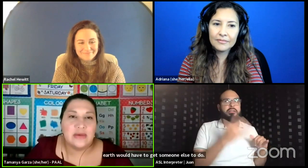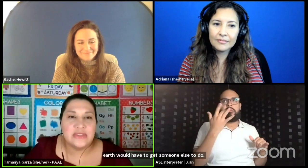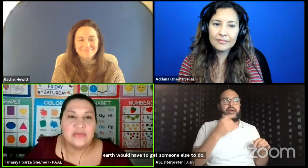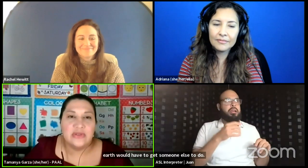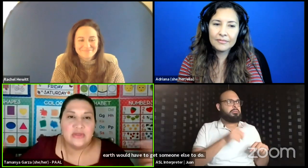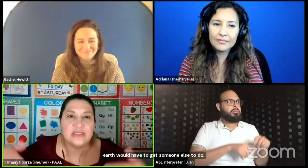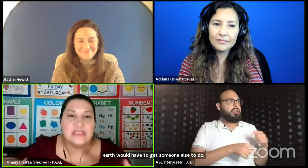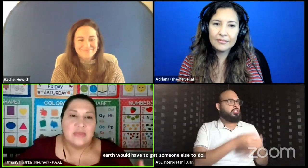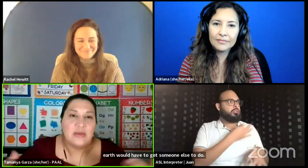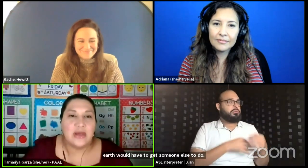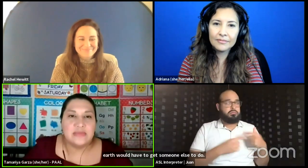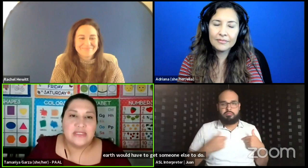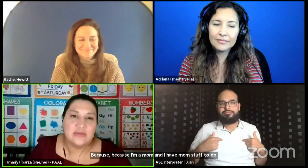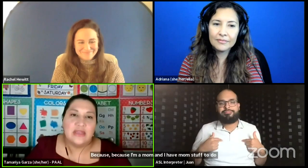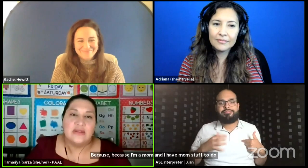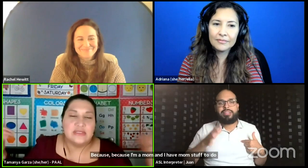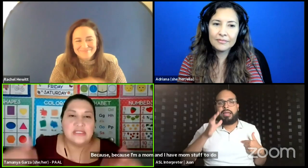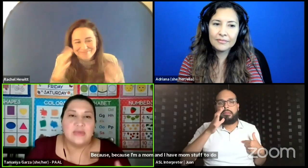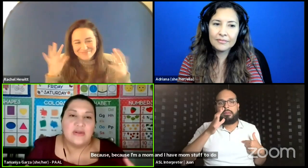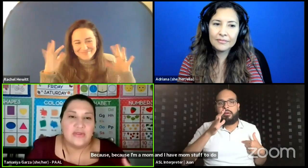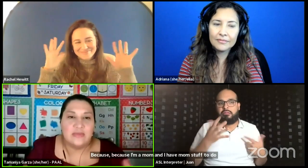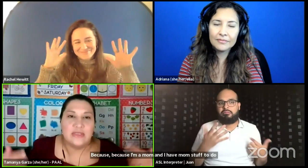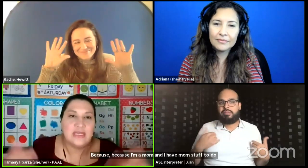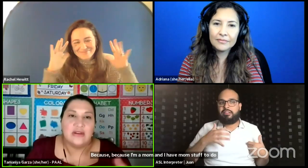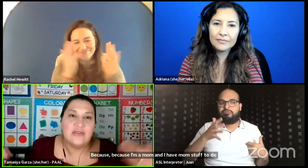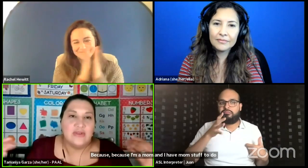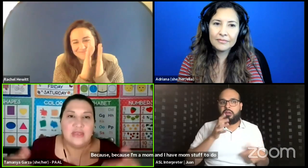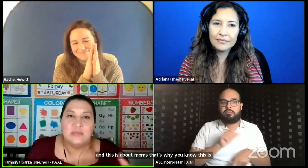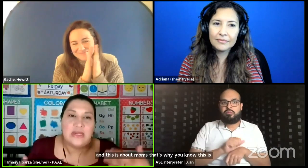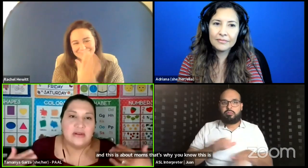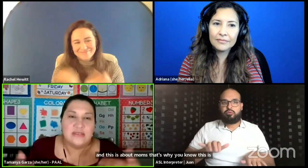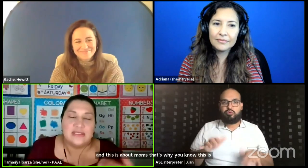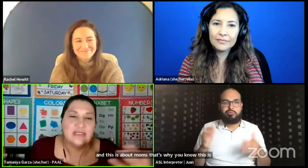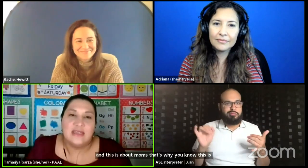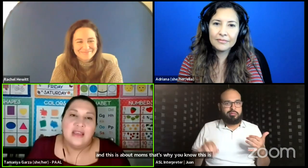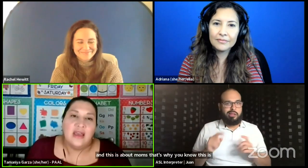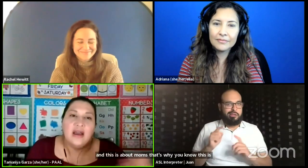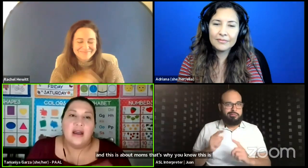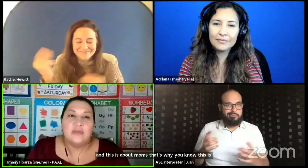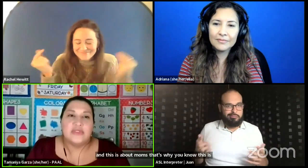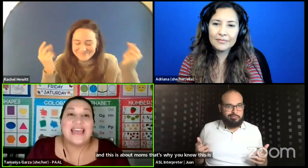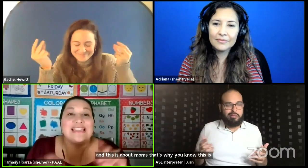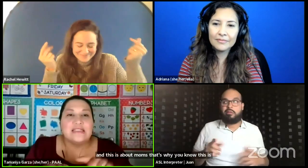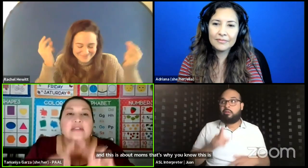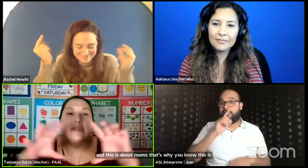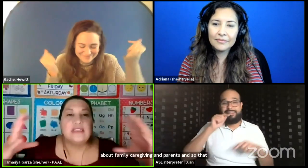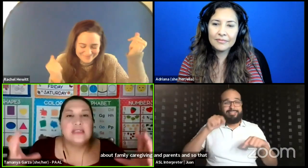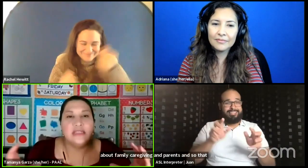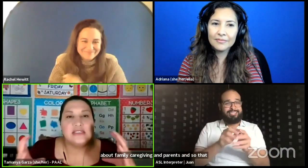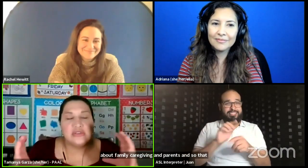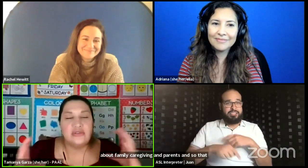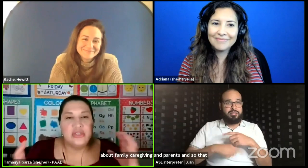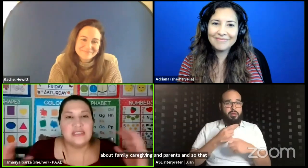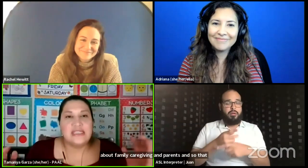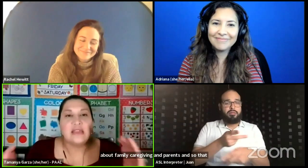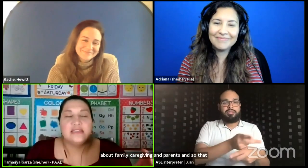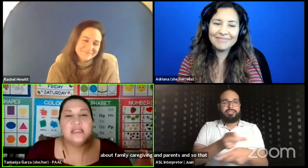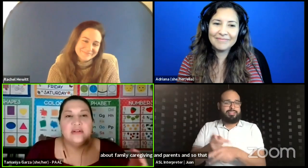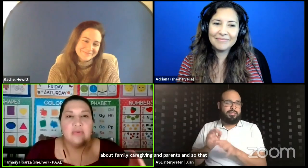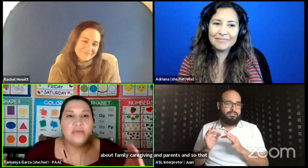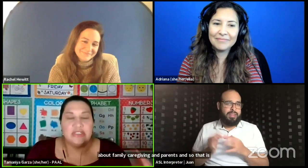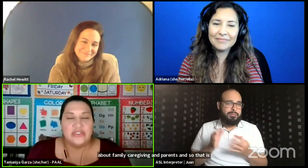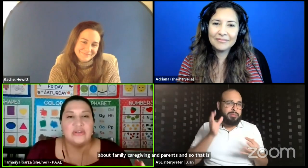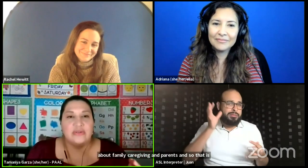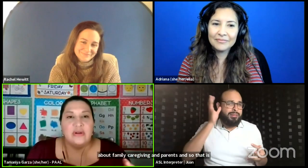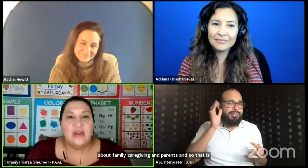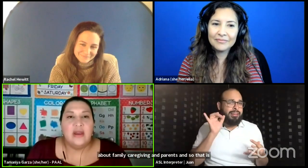and I have mom stuff to do. And this is about moms. That's why, you know, this is about family caregiving and parents. And, um, so that is literally the skeleton